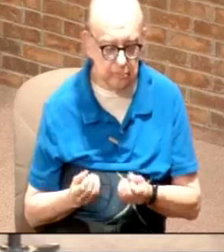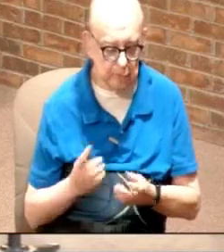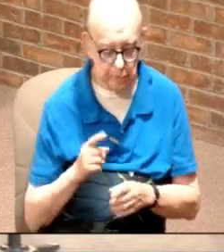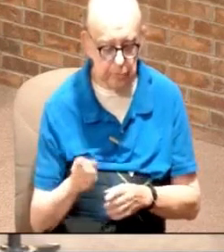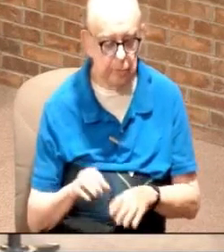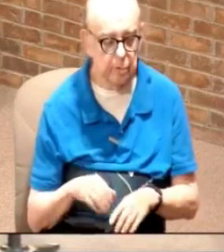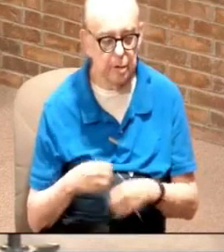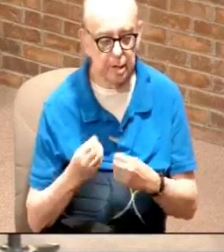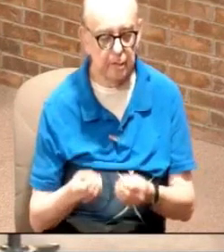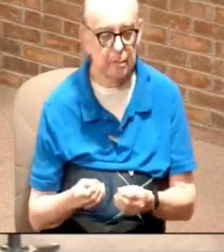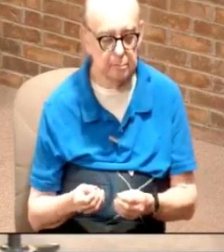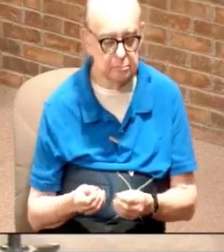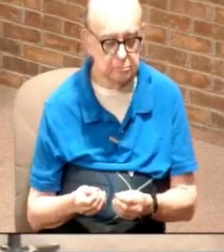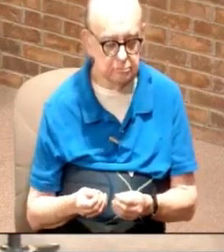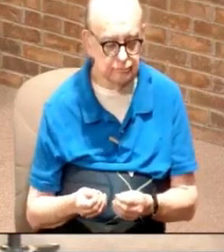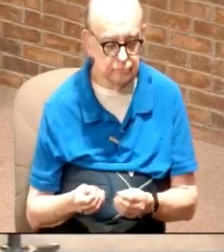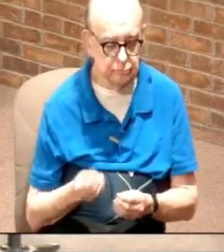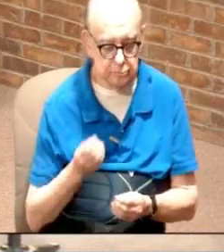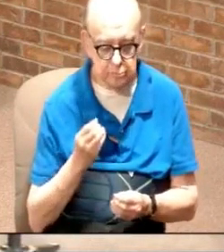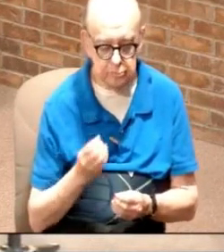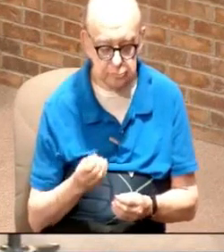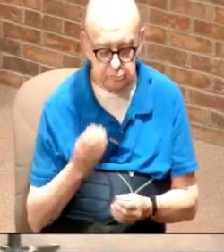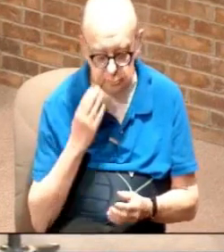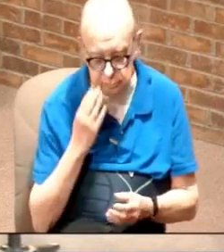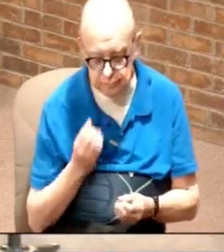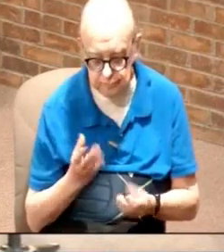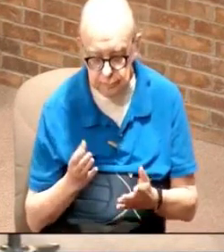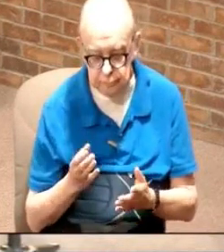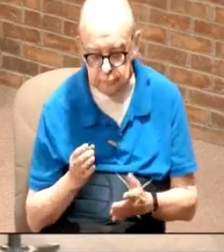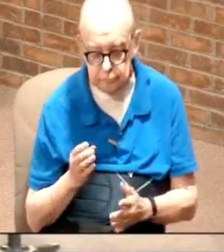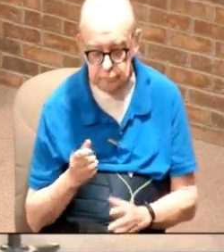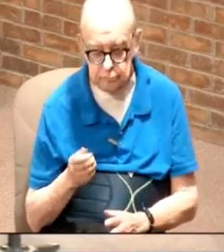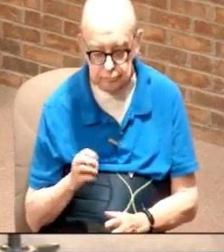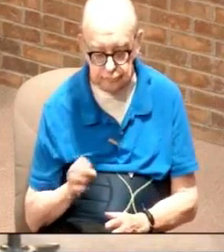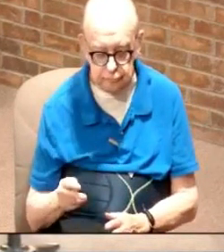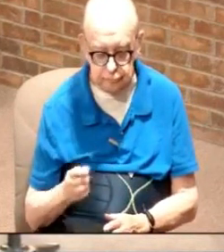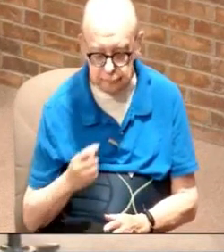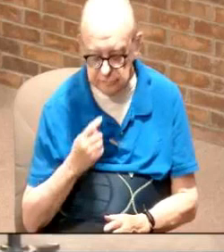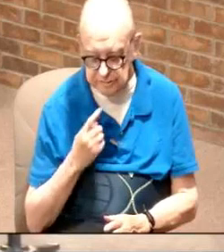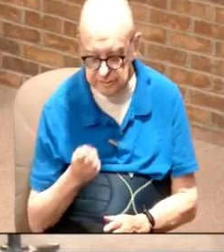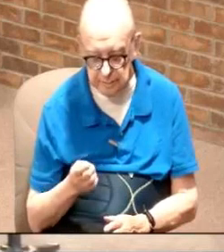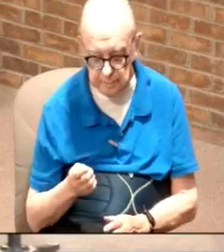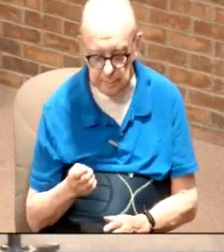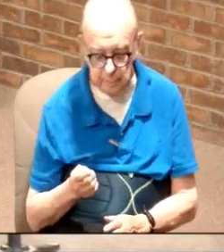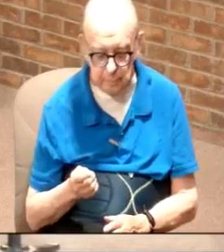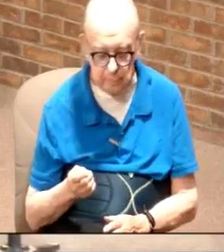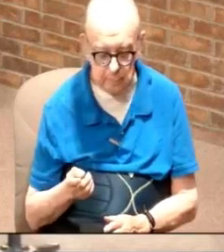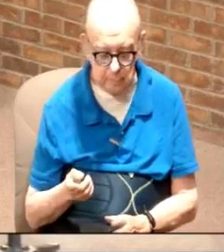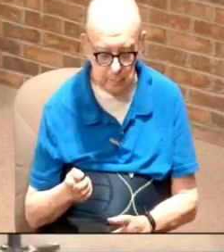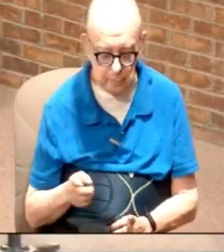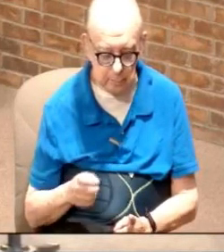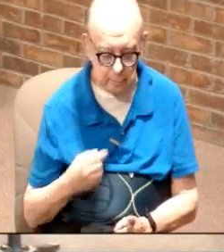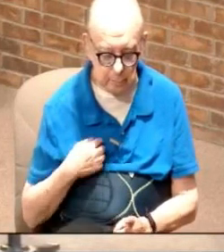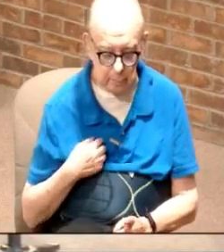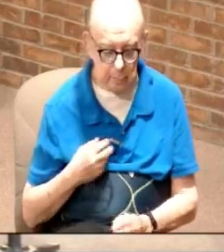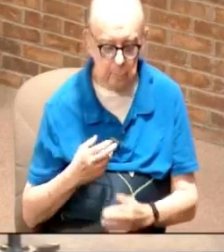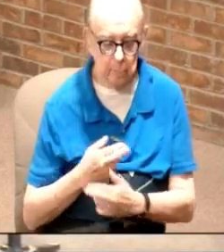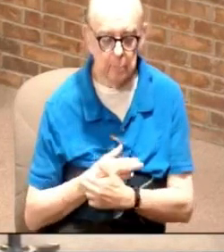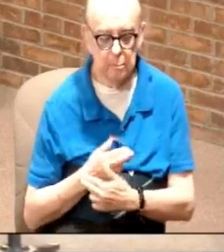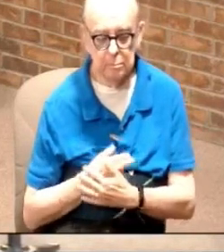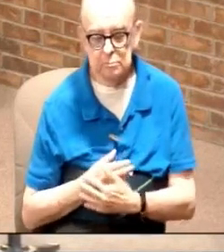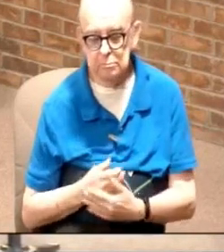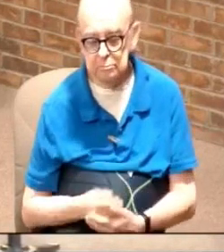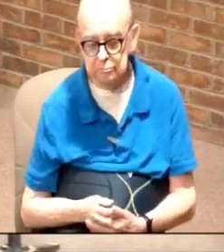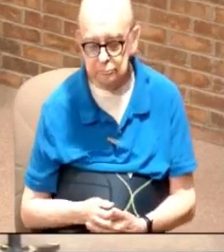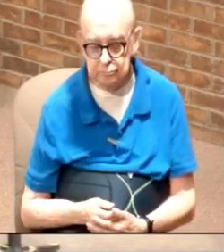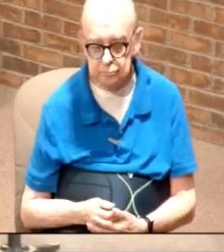you give you know how much David Green said this is when I will retire and he's close to it